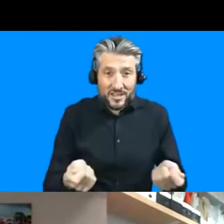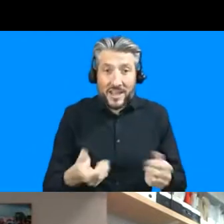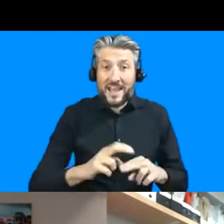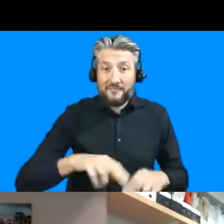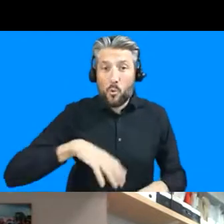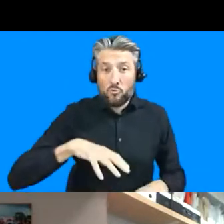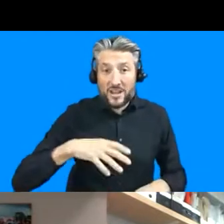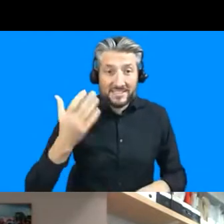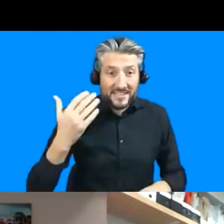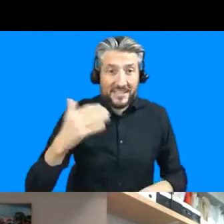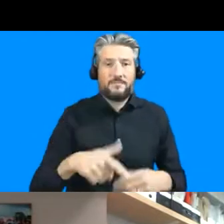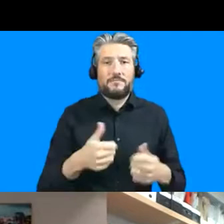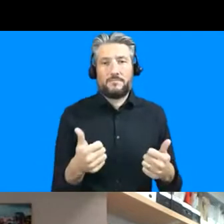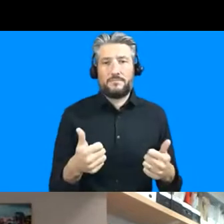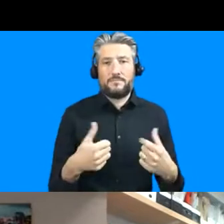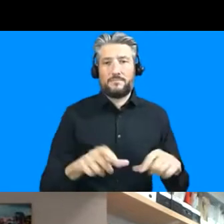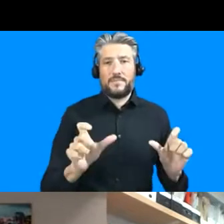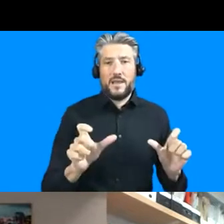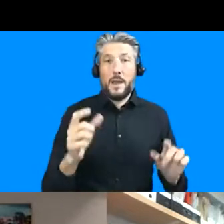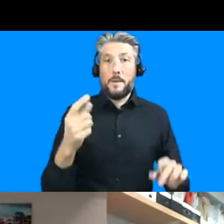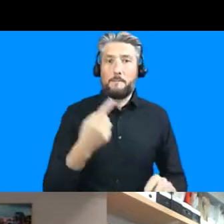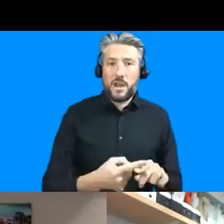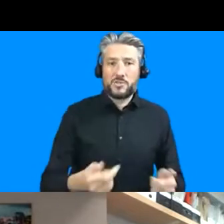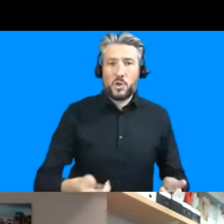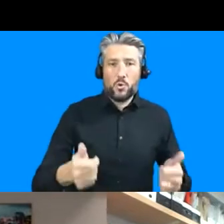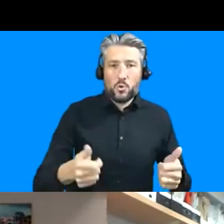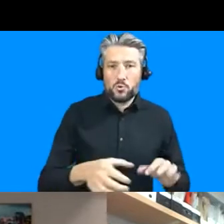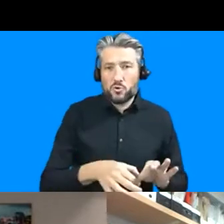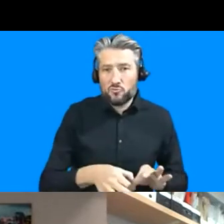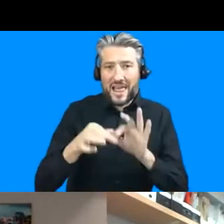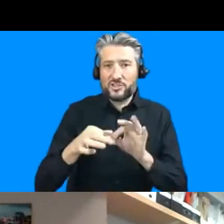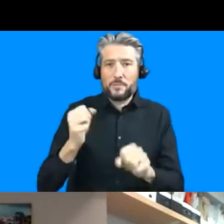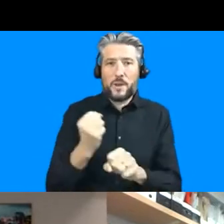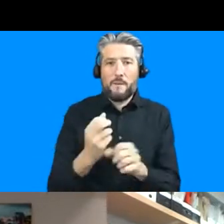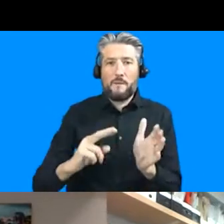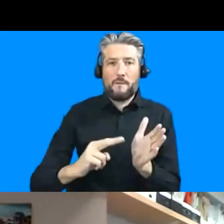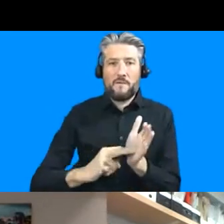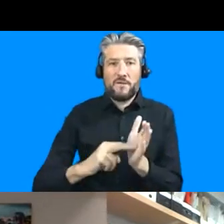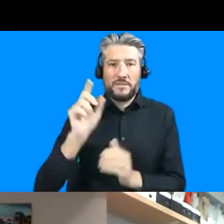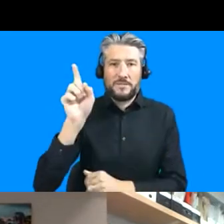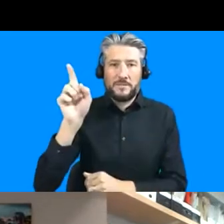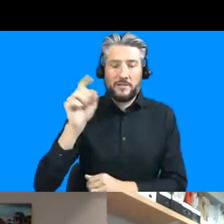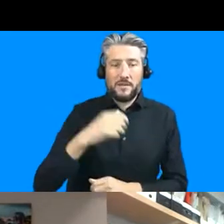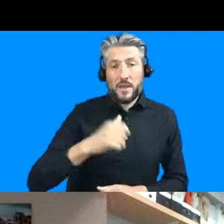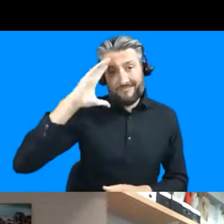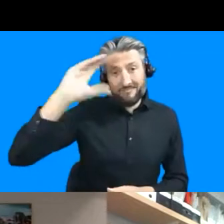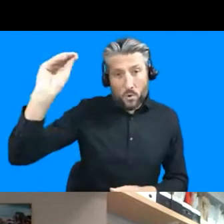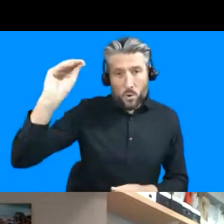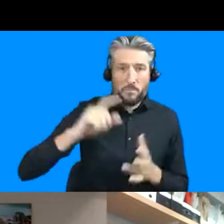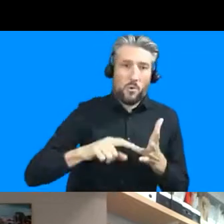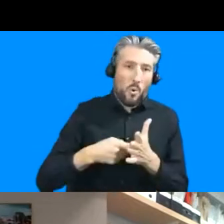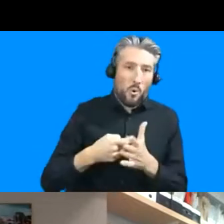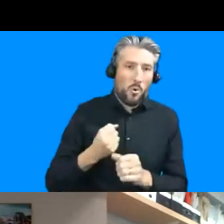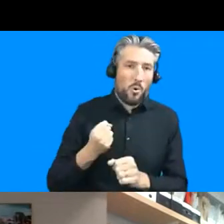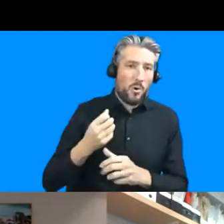to have good form good relationships with government to either kind of inform them or advocate um on behalf of residents and and and